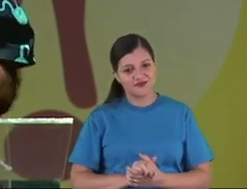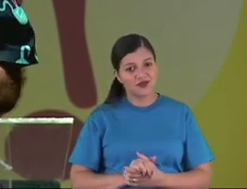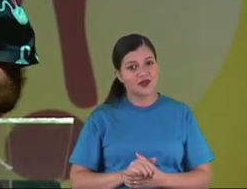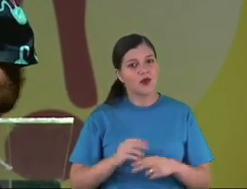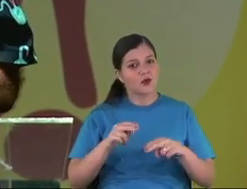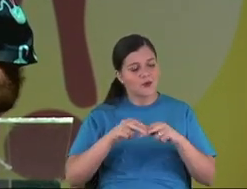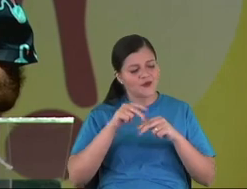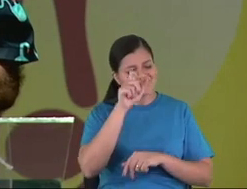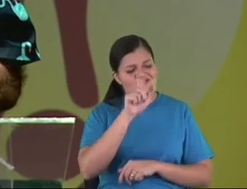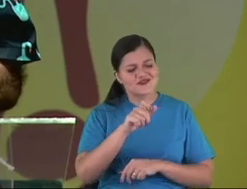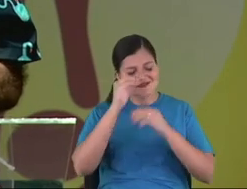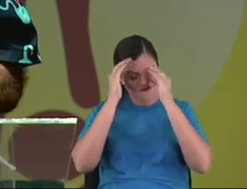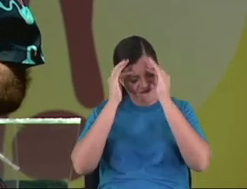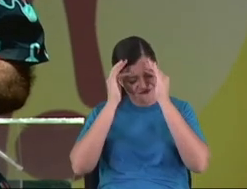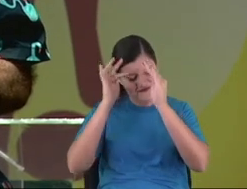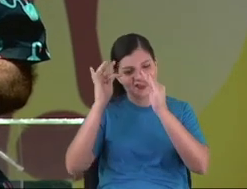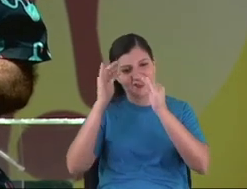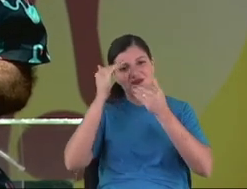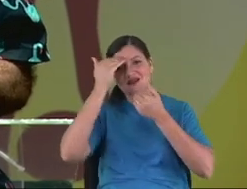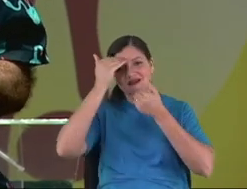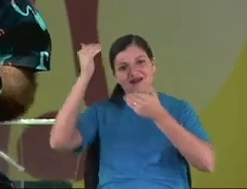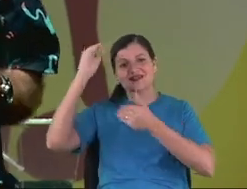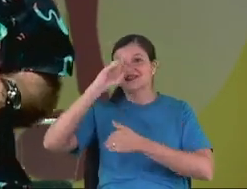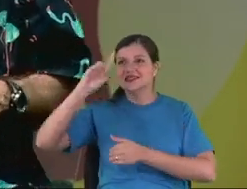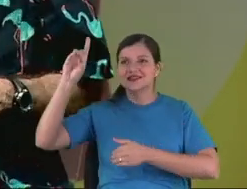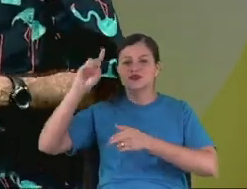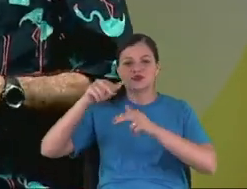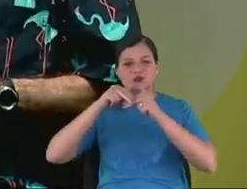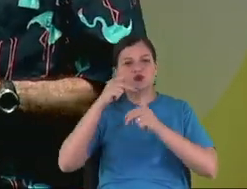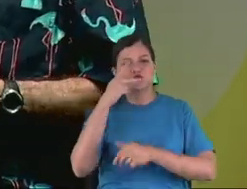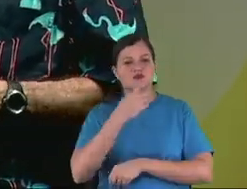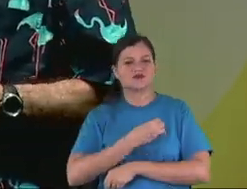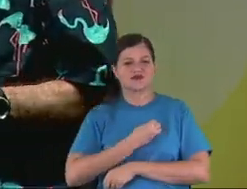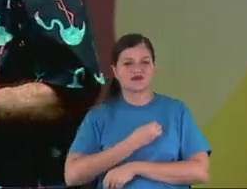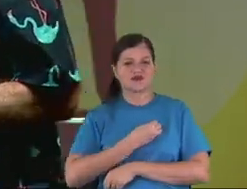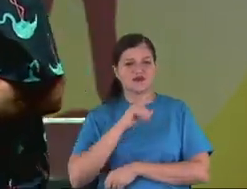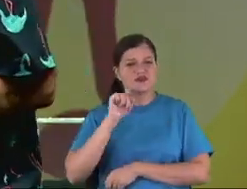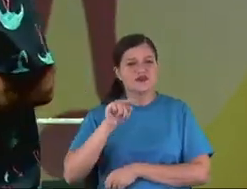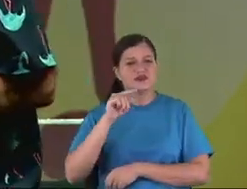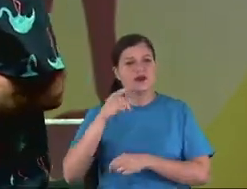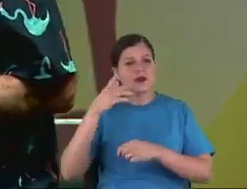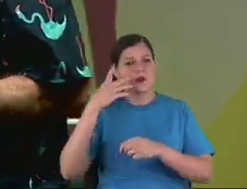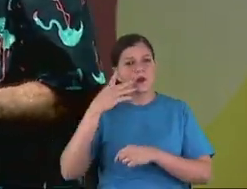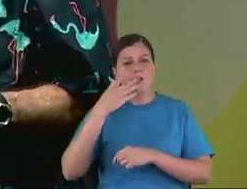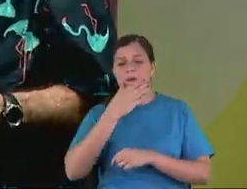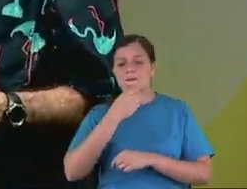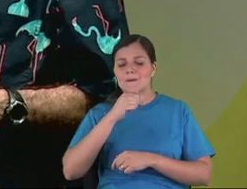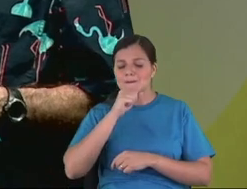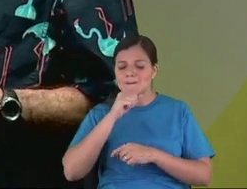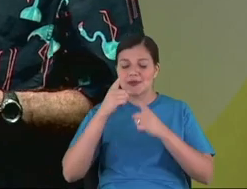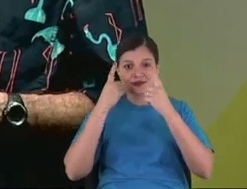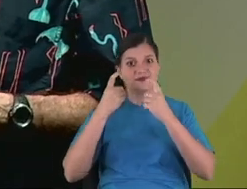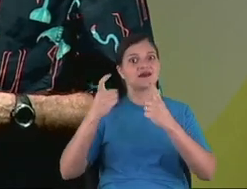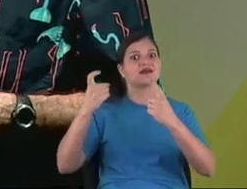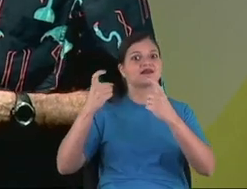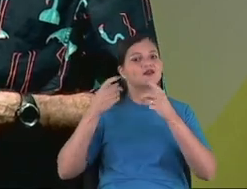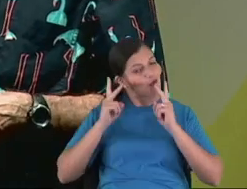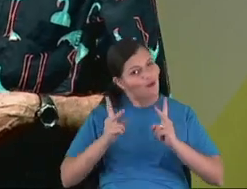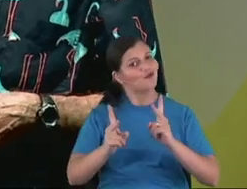Because you're faithful here, I thank God because you are an interesting father here. Keep that.